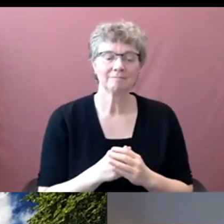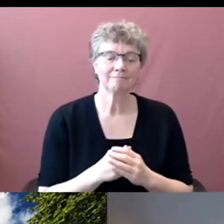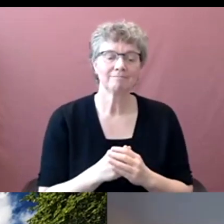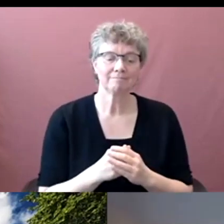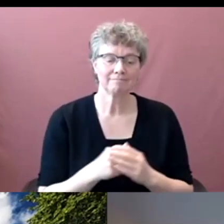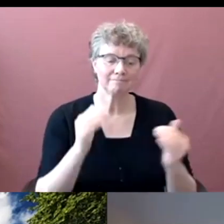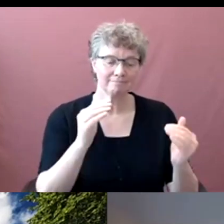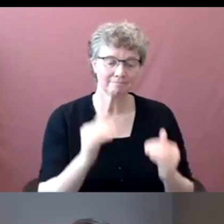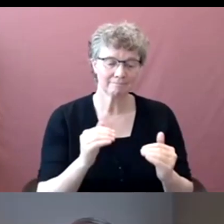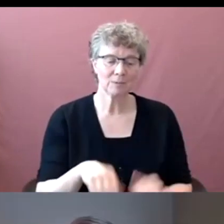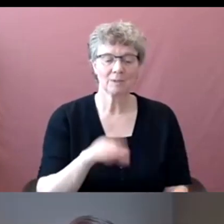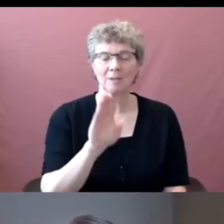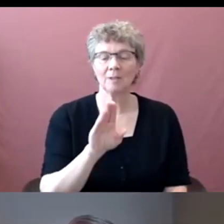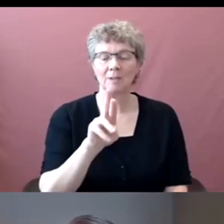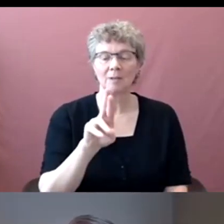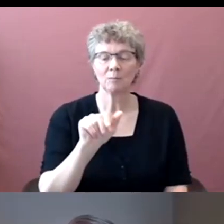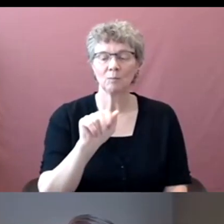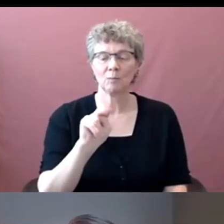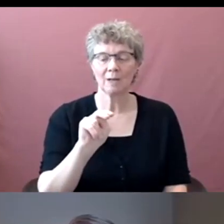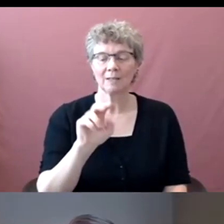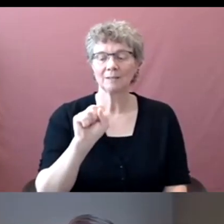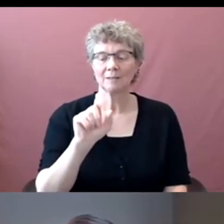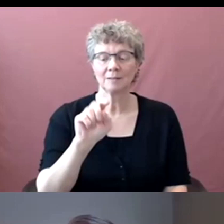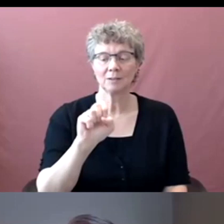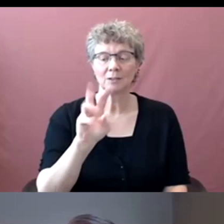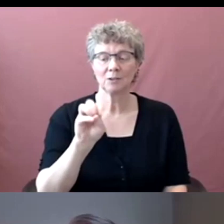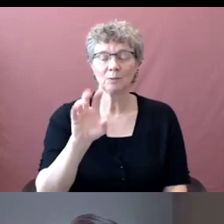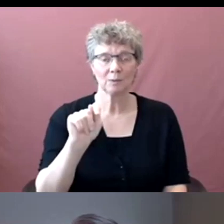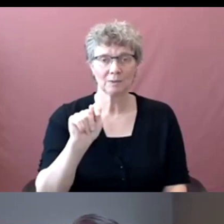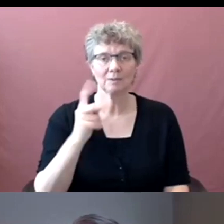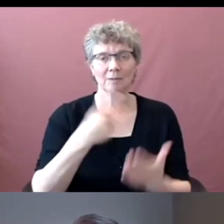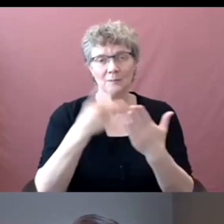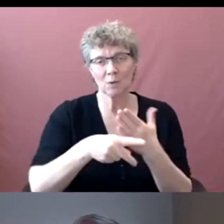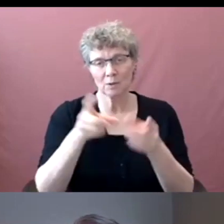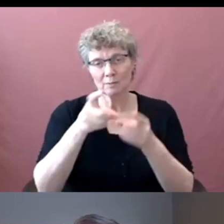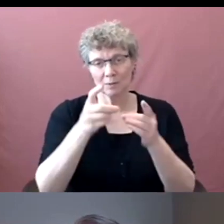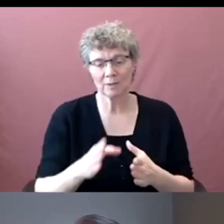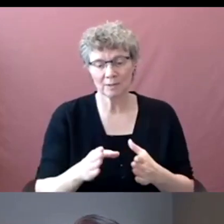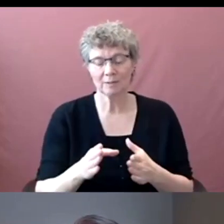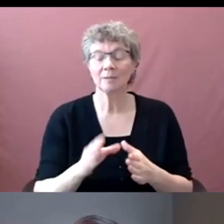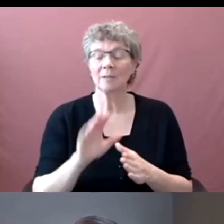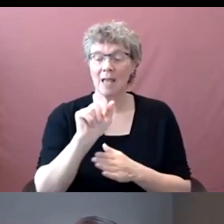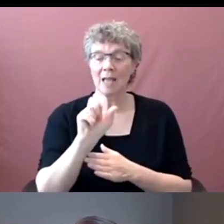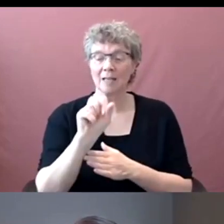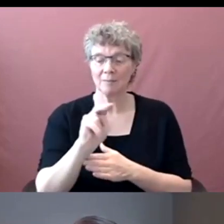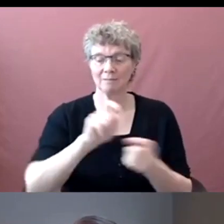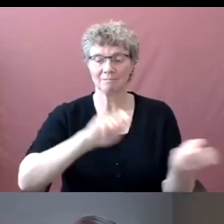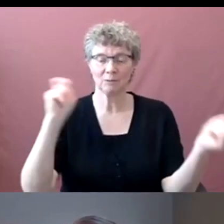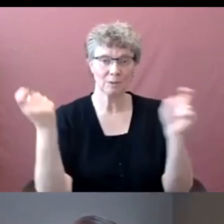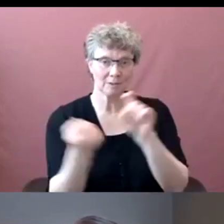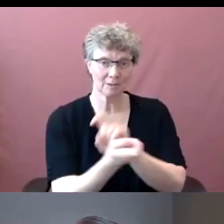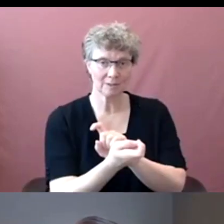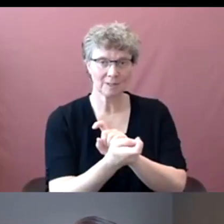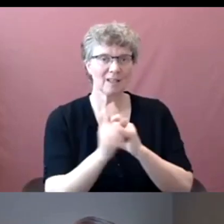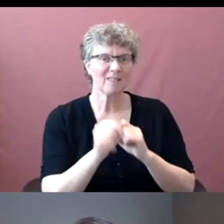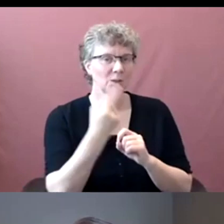Brian Stewart, Program Director, Administrative Transformation, which is one of the components of the